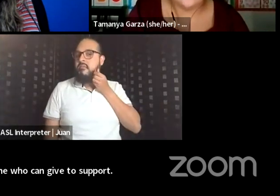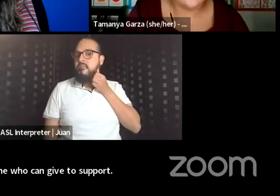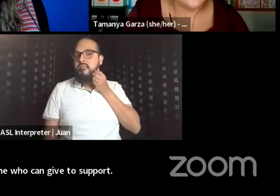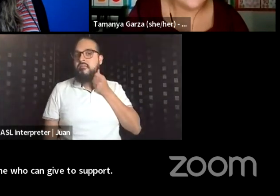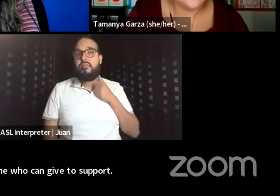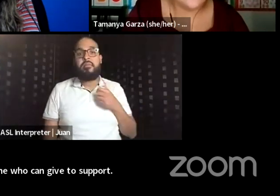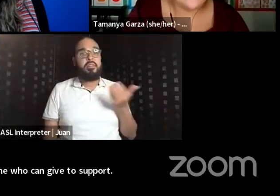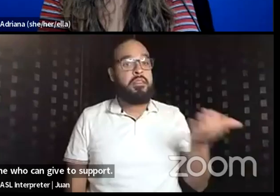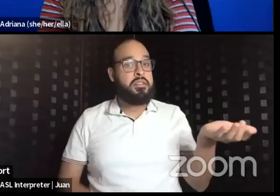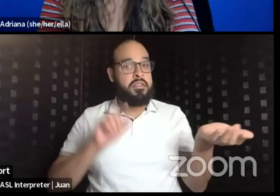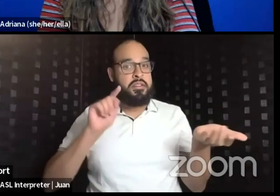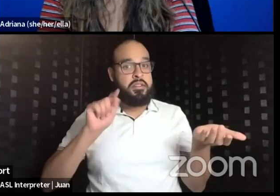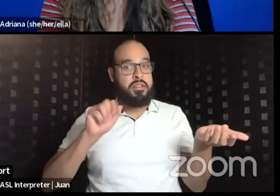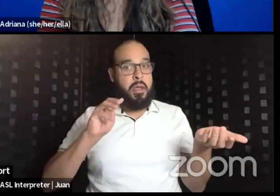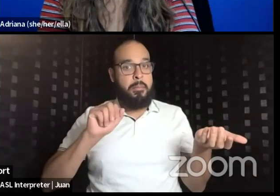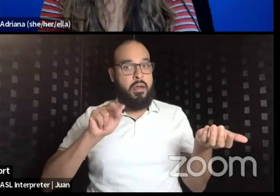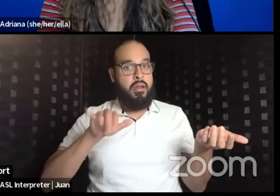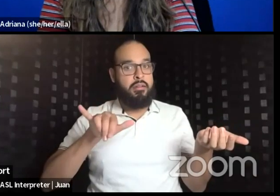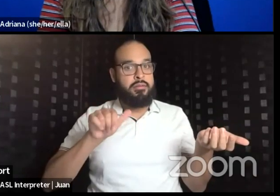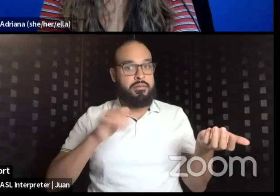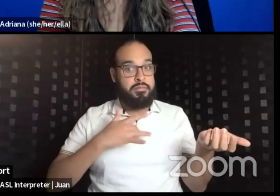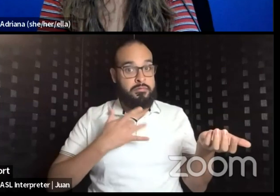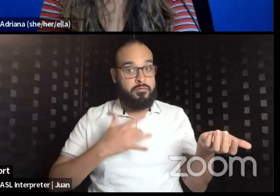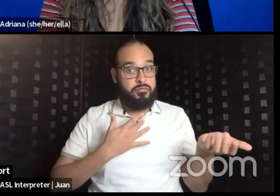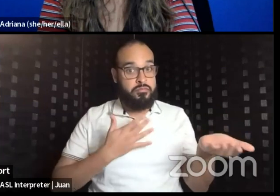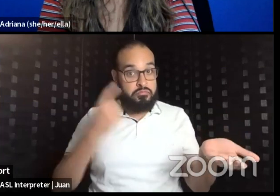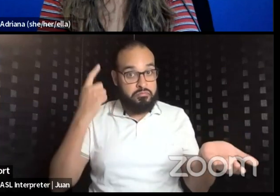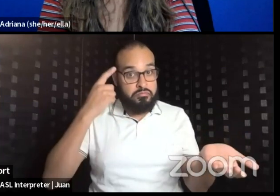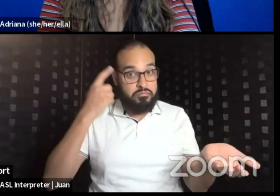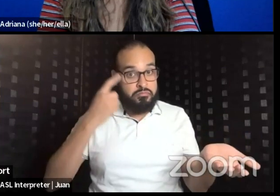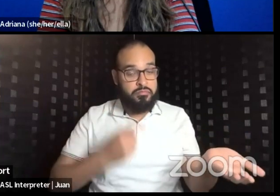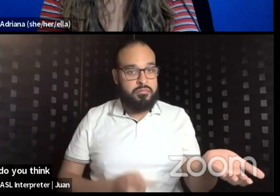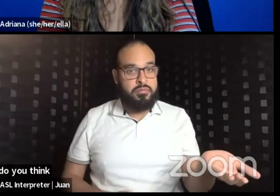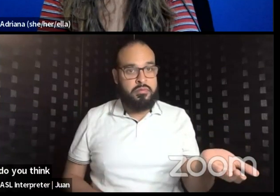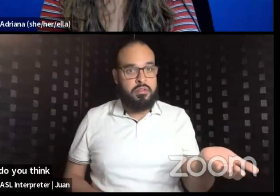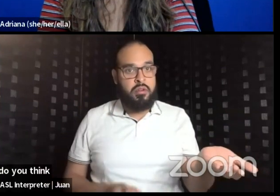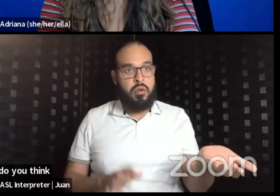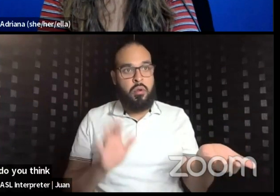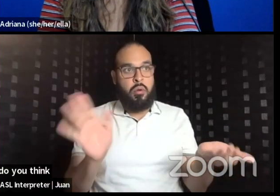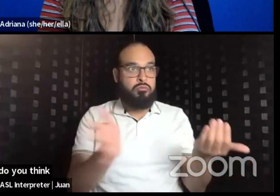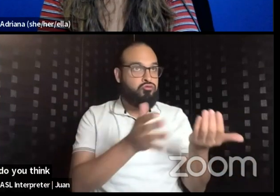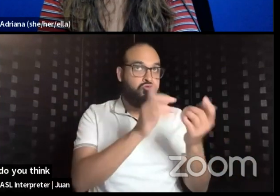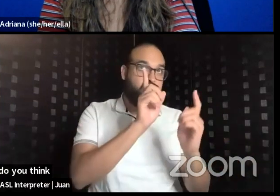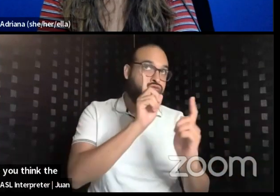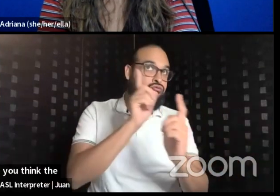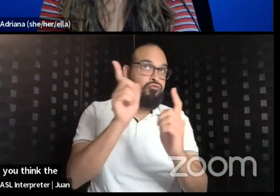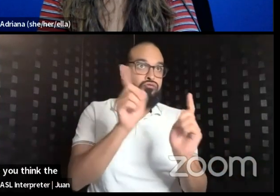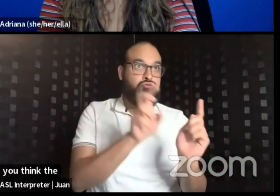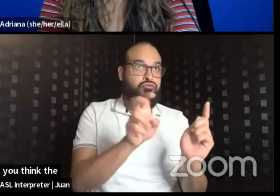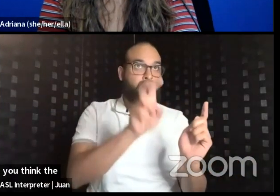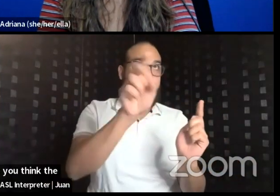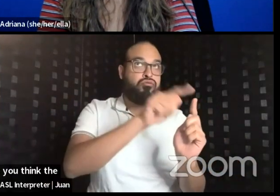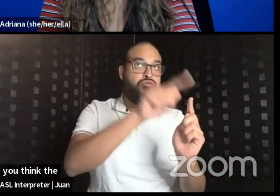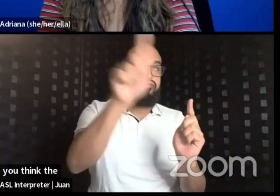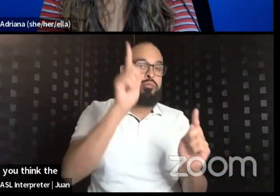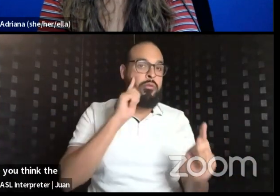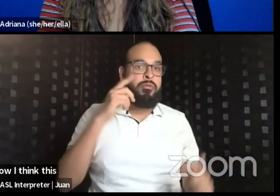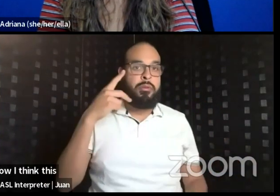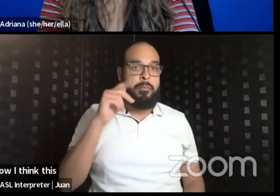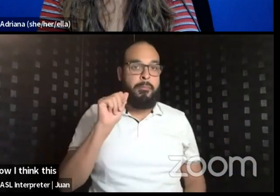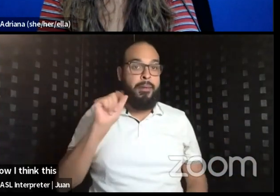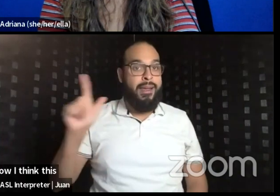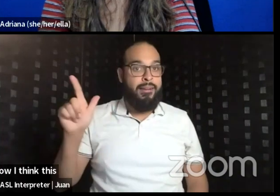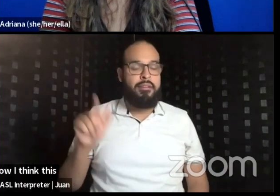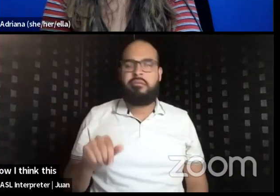Timania, what do you think? The trajectory of pal. I think this is honestly a question we talk about a lot